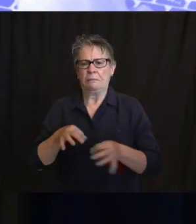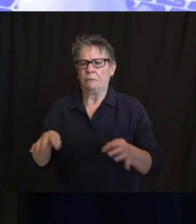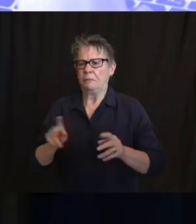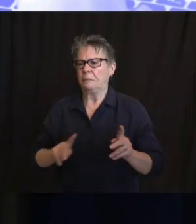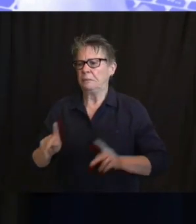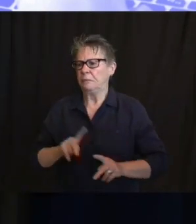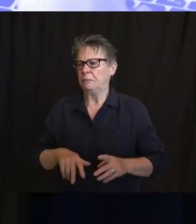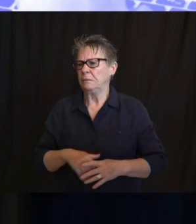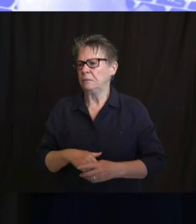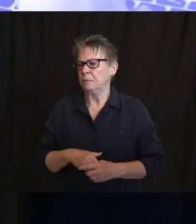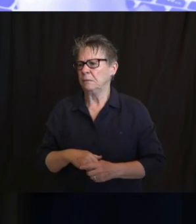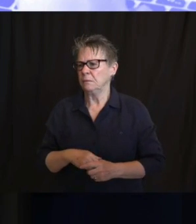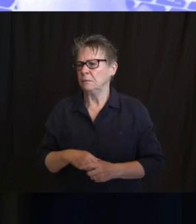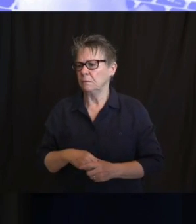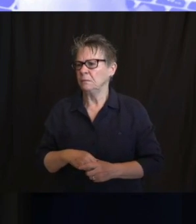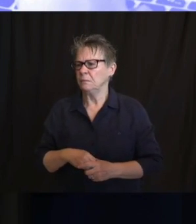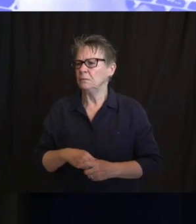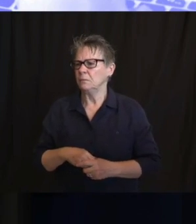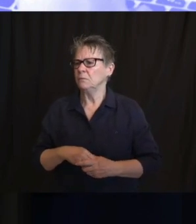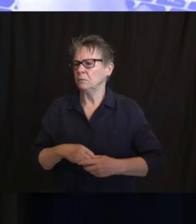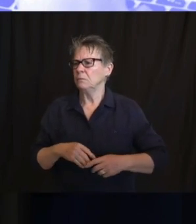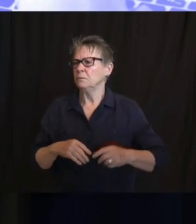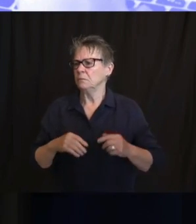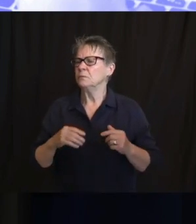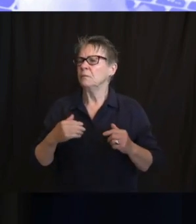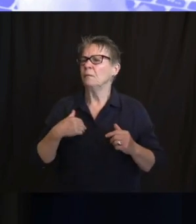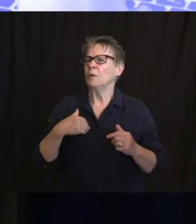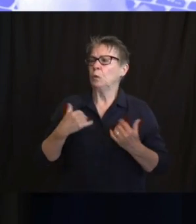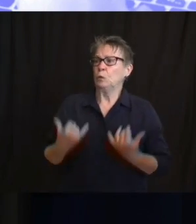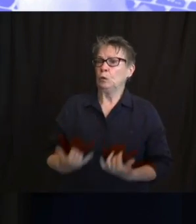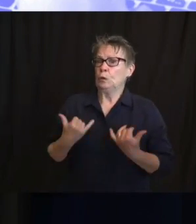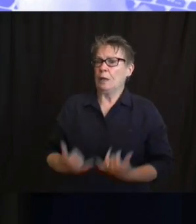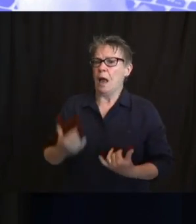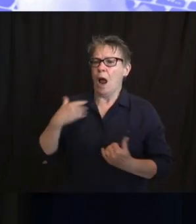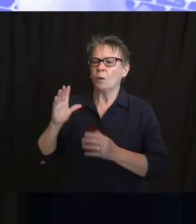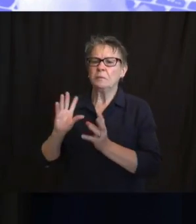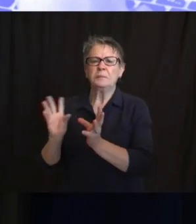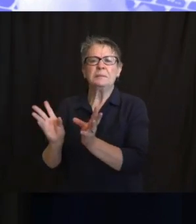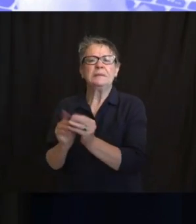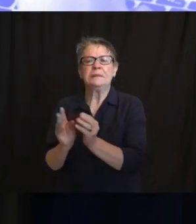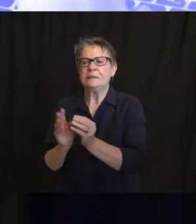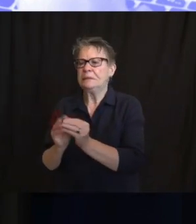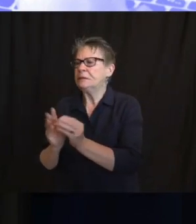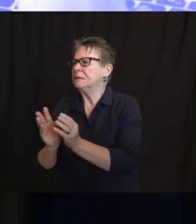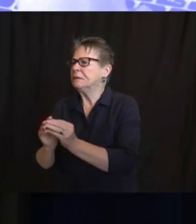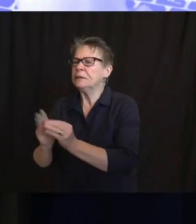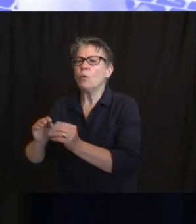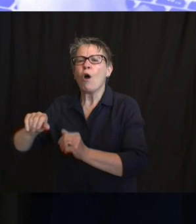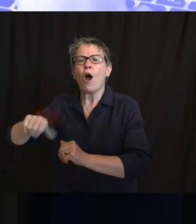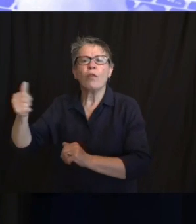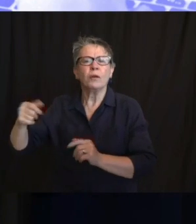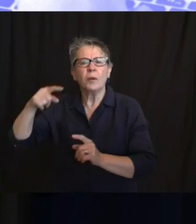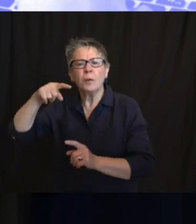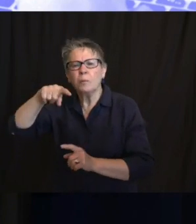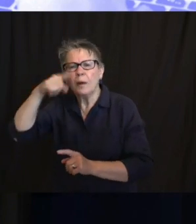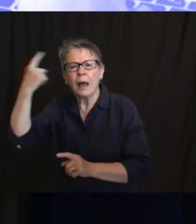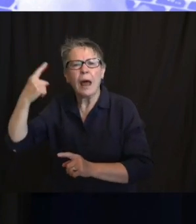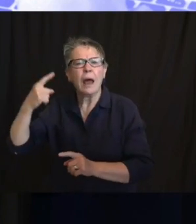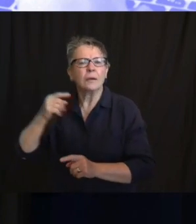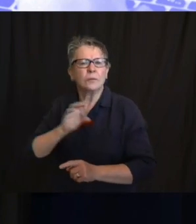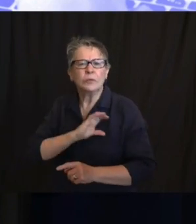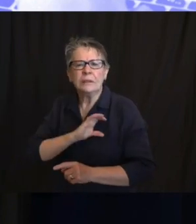close to theirs, but I think keeping that line of communication and having them to the extent they can explain